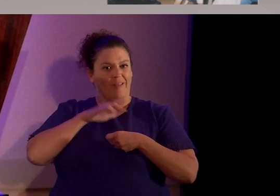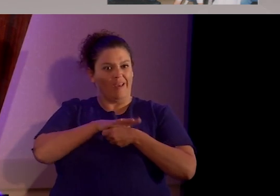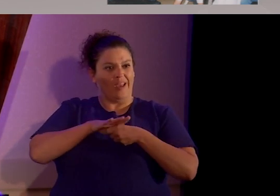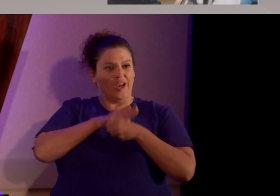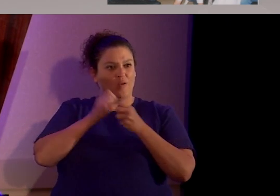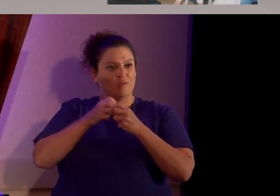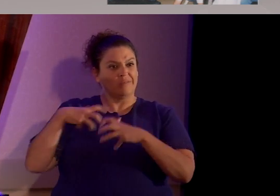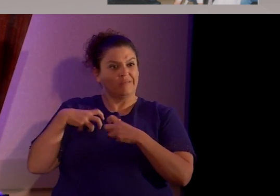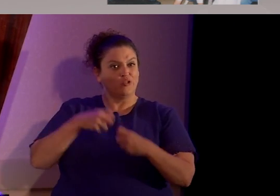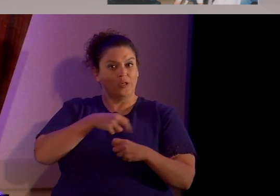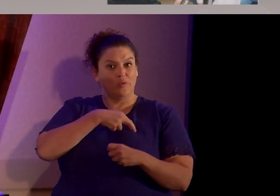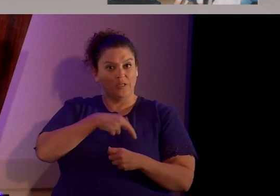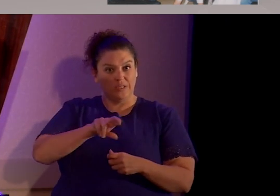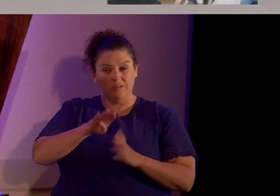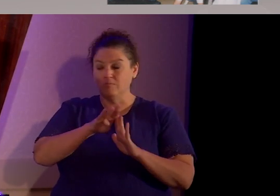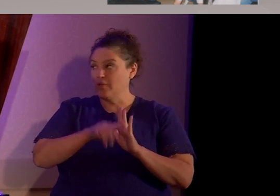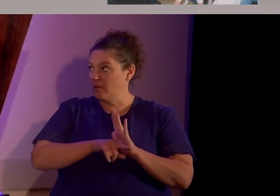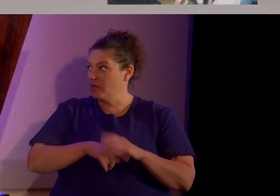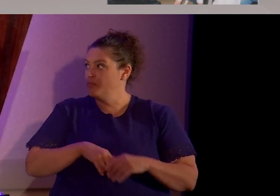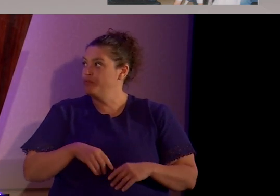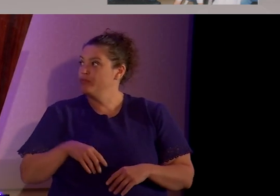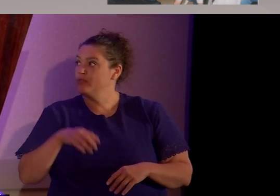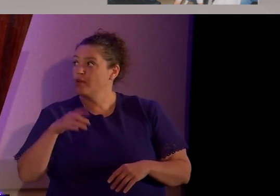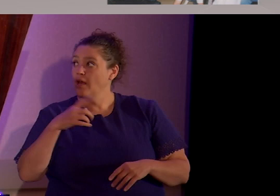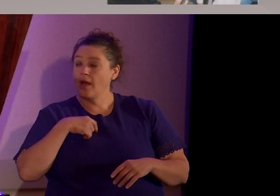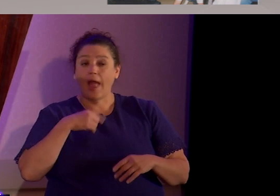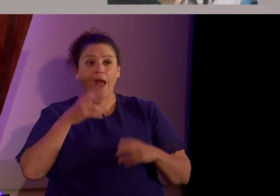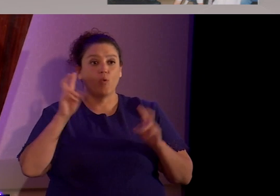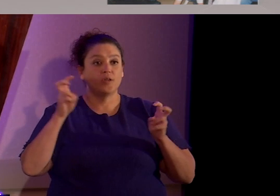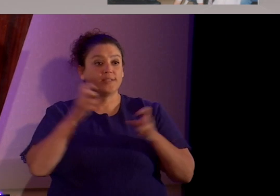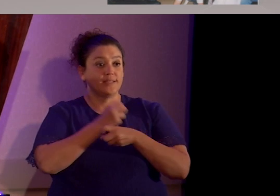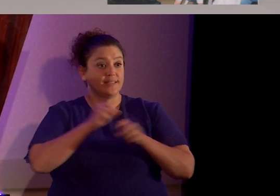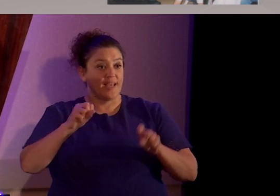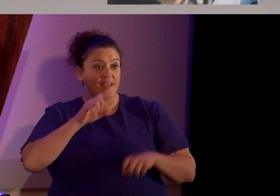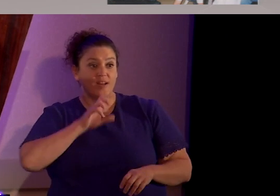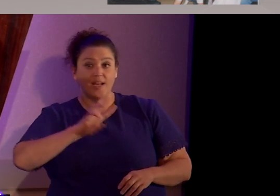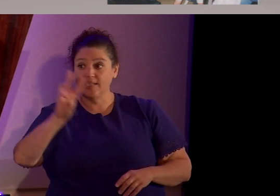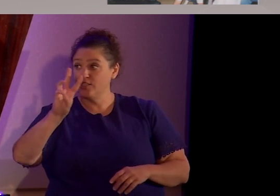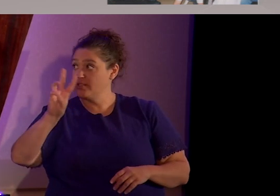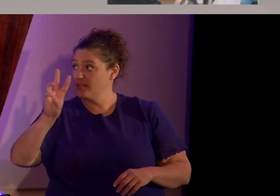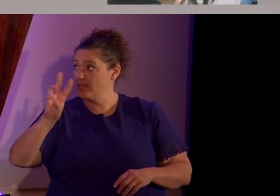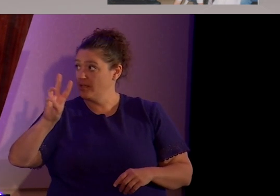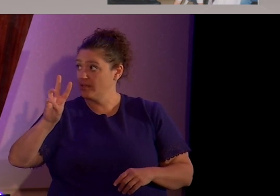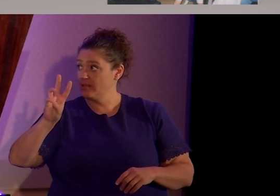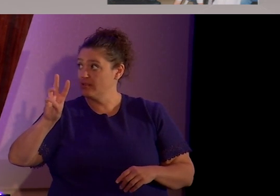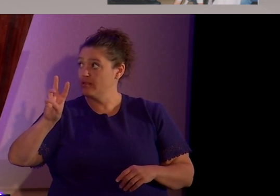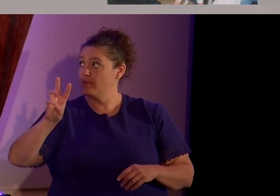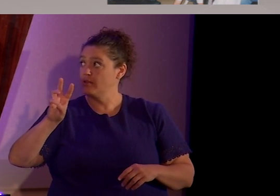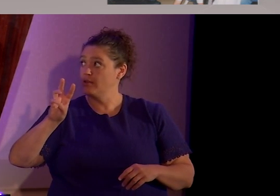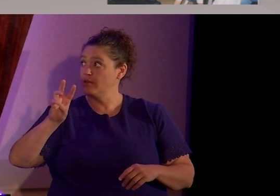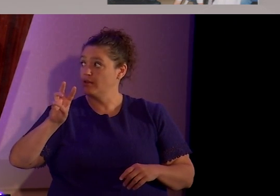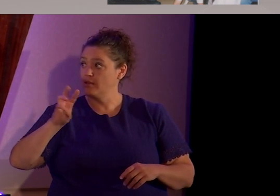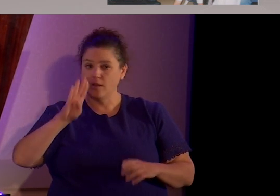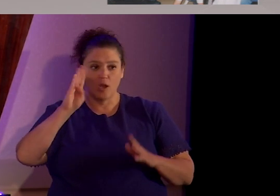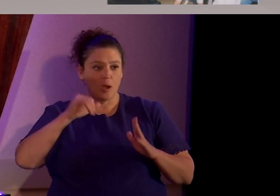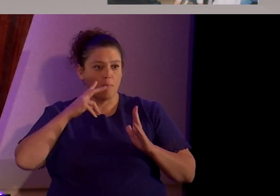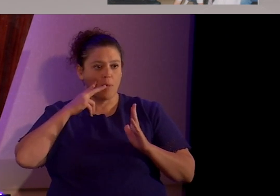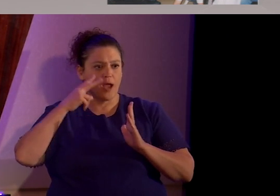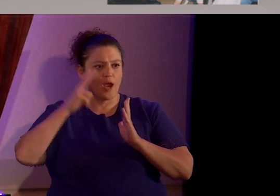of Cleveland, Tennessee. I got saved at age six by reading a chick tract.